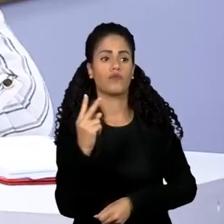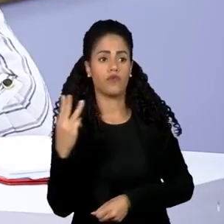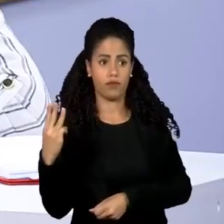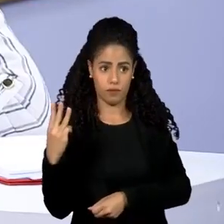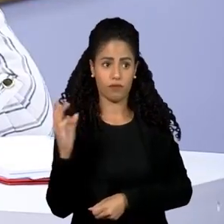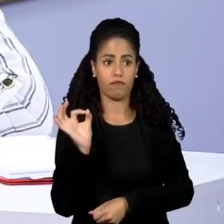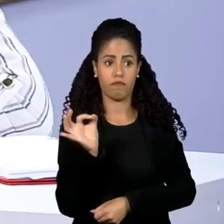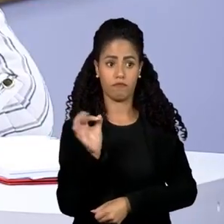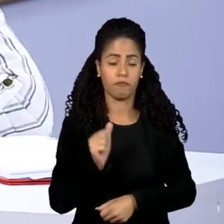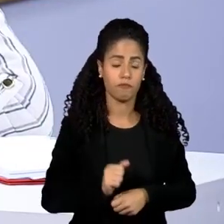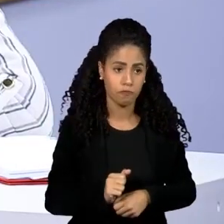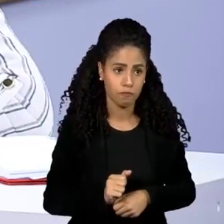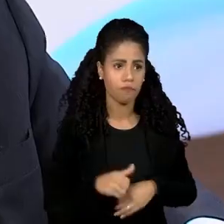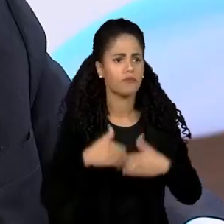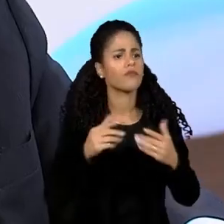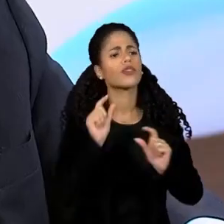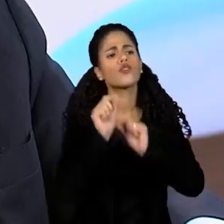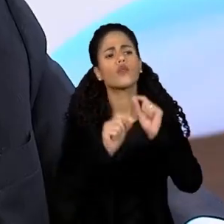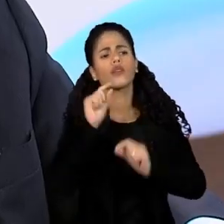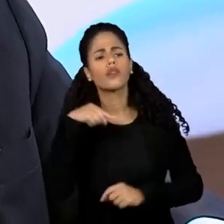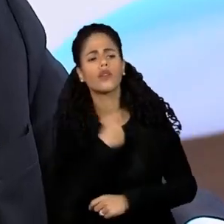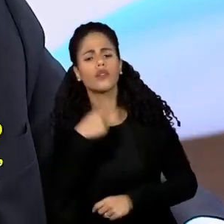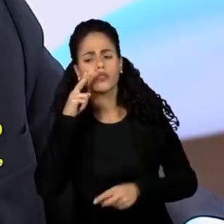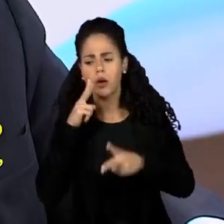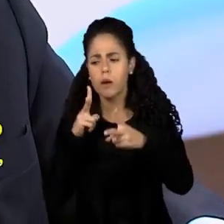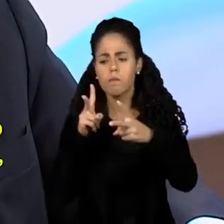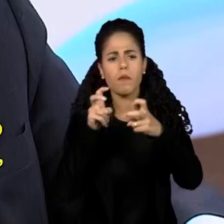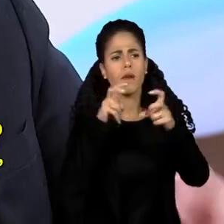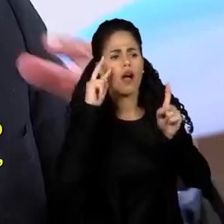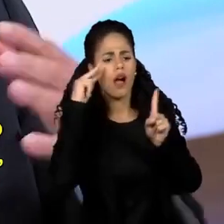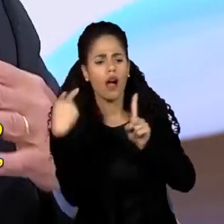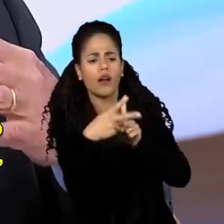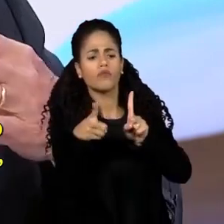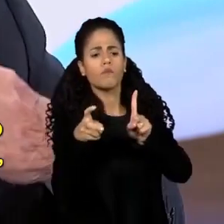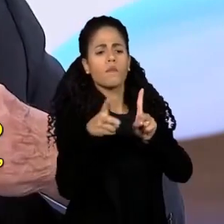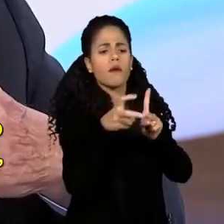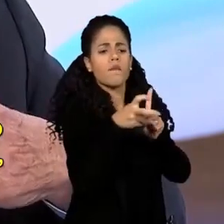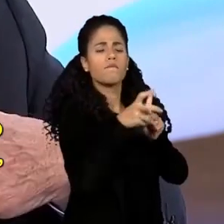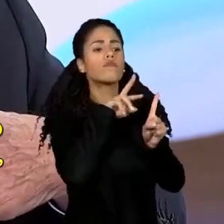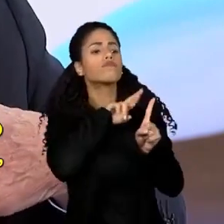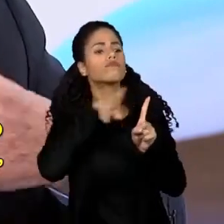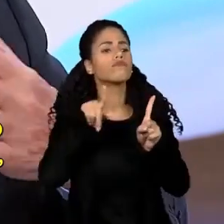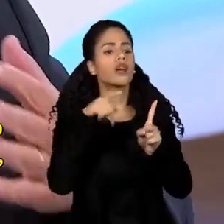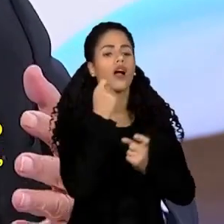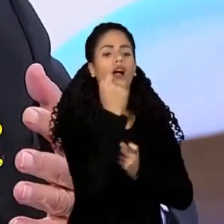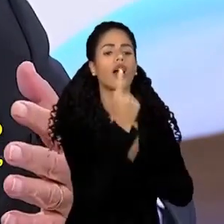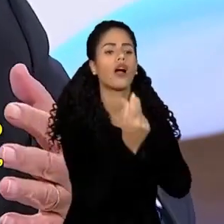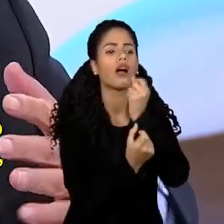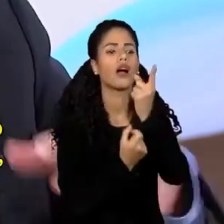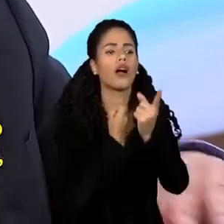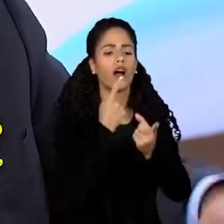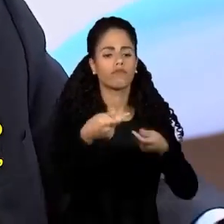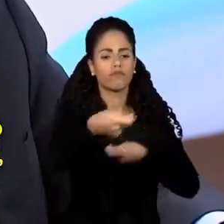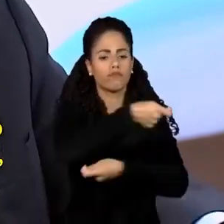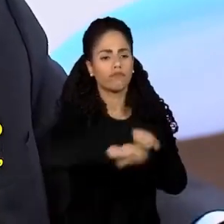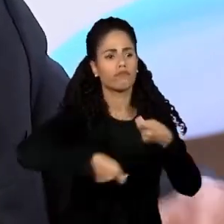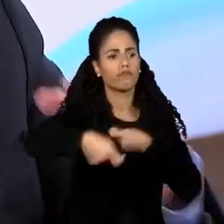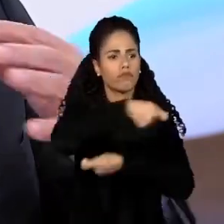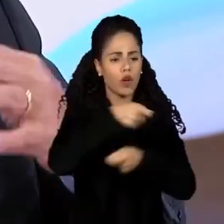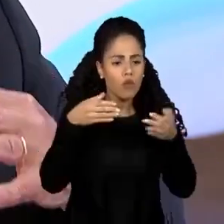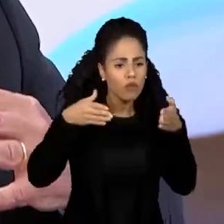what you see is something very different. What you see, what some people describe as a rent-seeking economy,